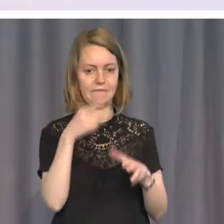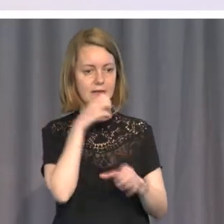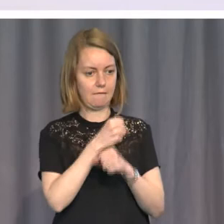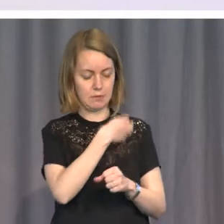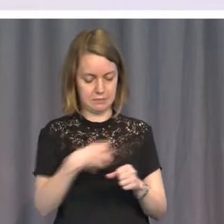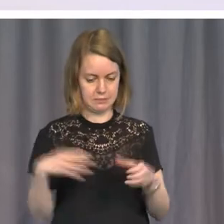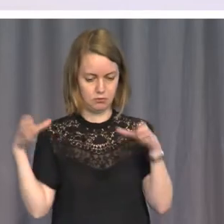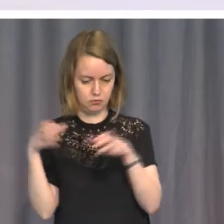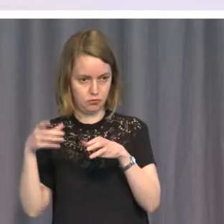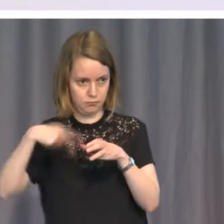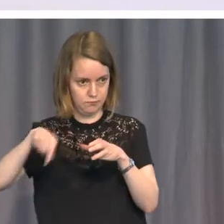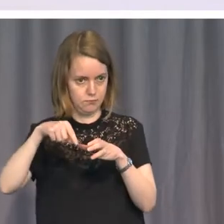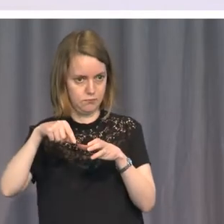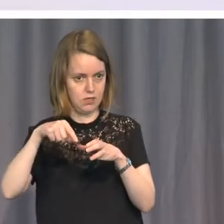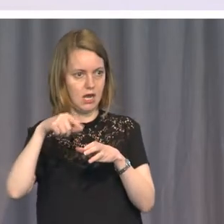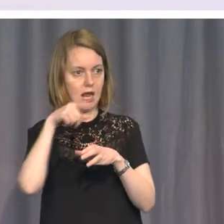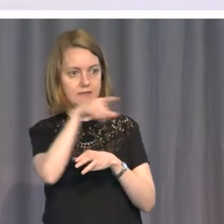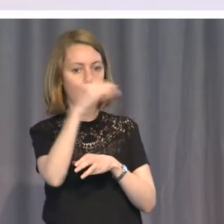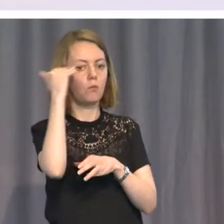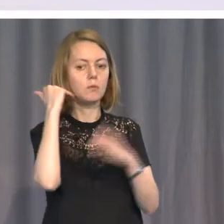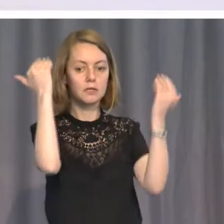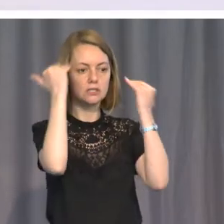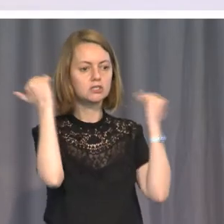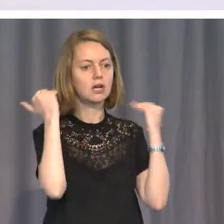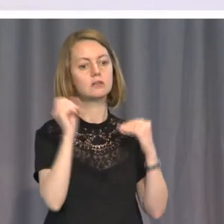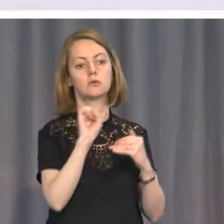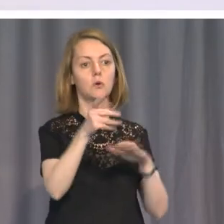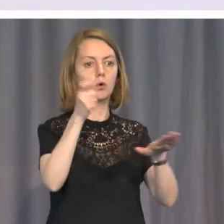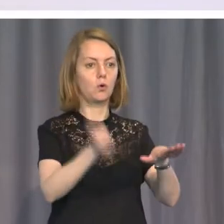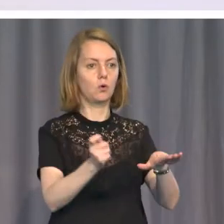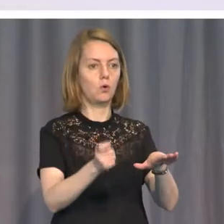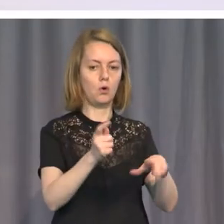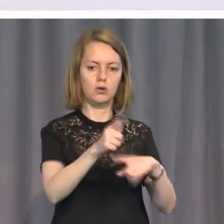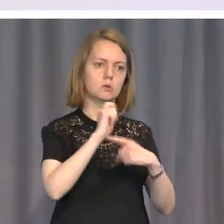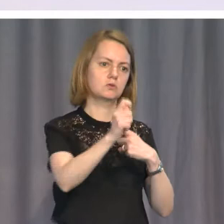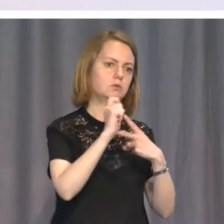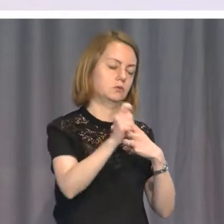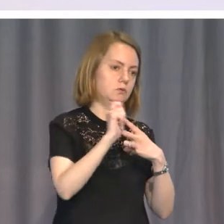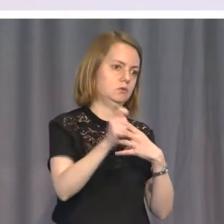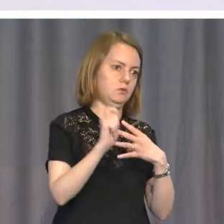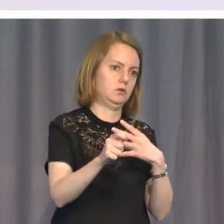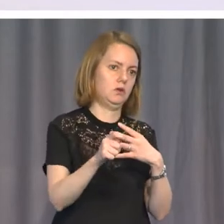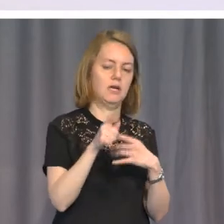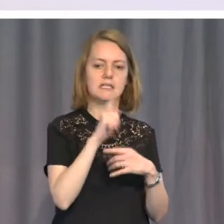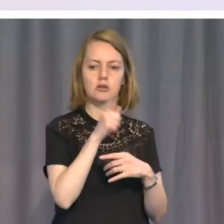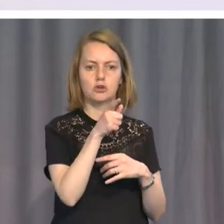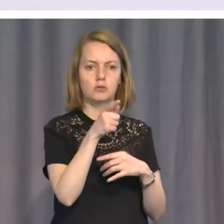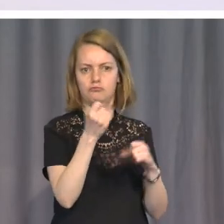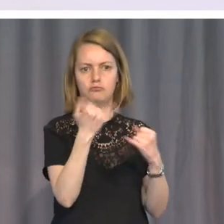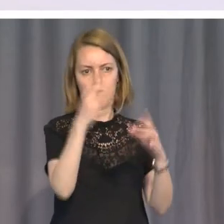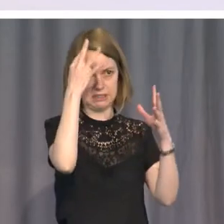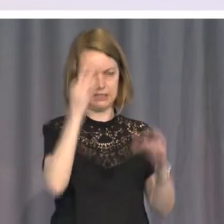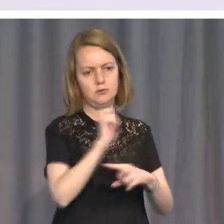ministers to try her on utterly baseless charges of coming to a wrong decision.